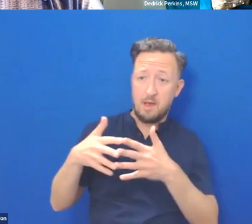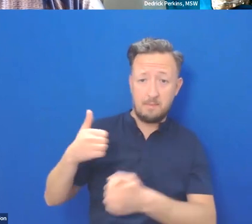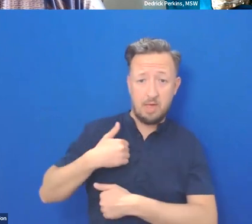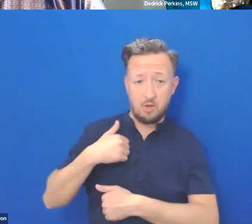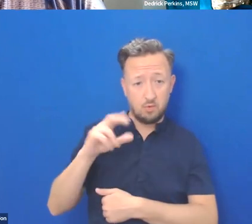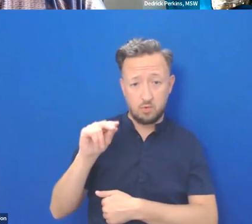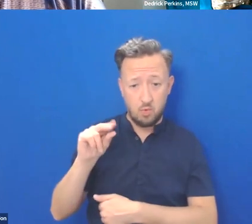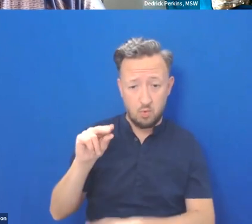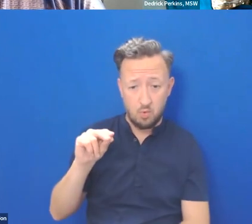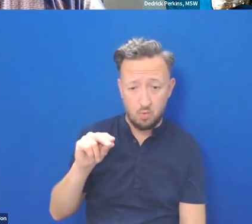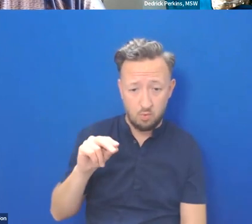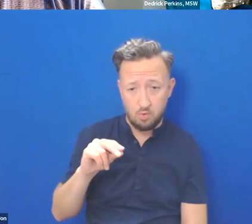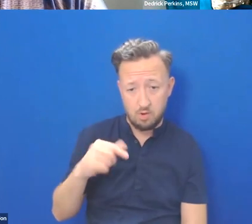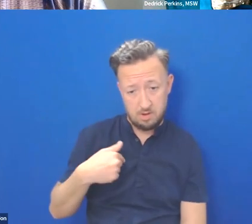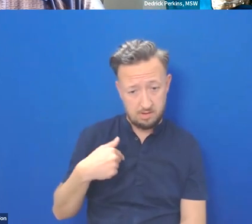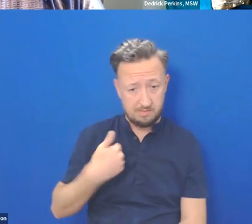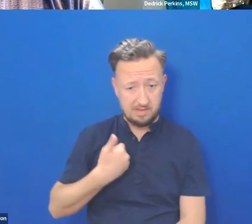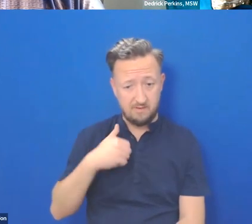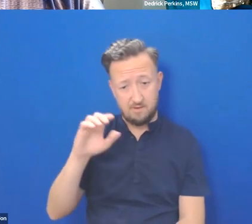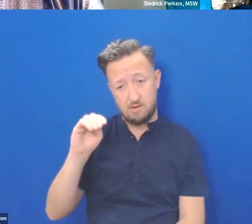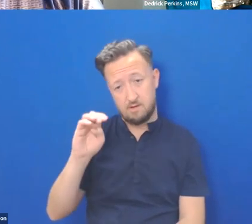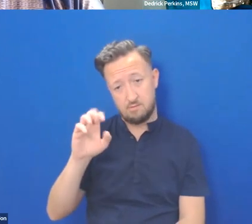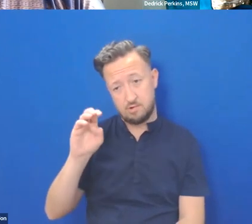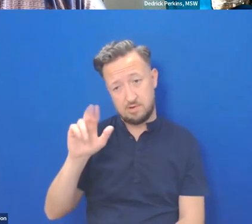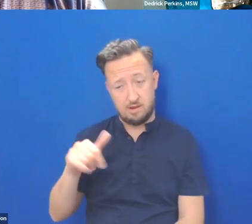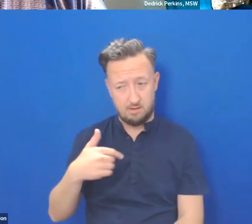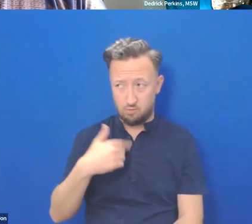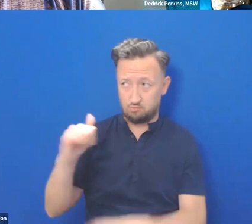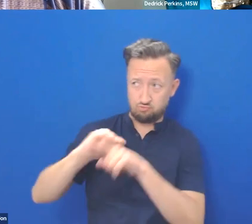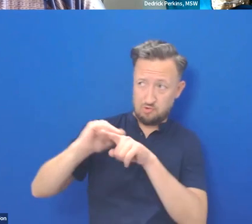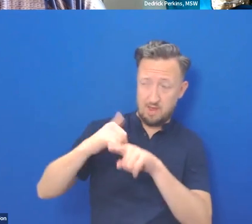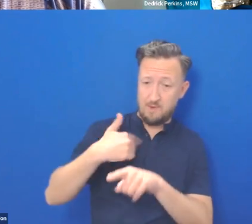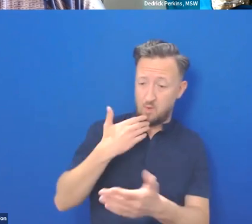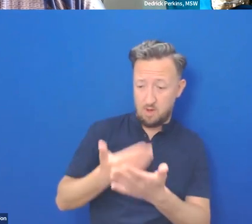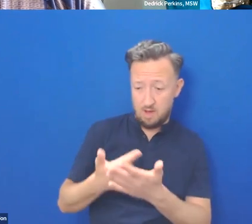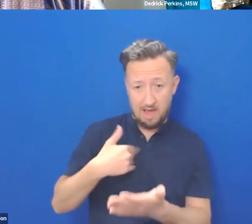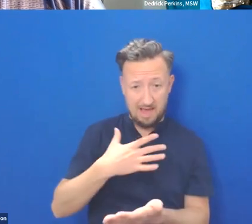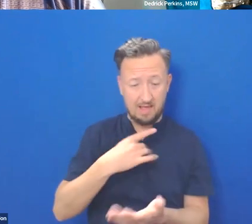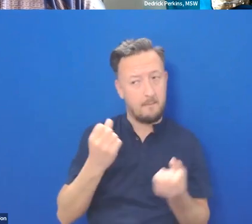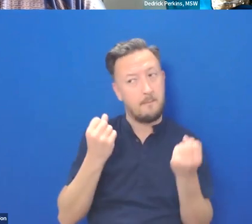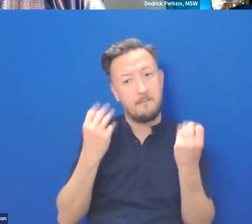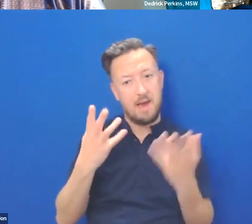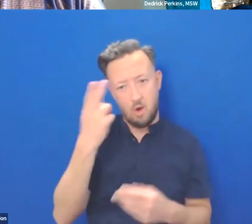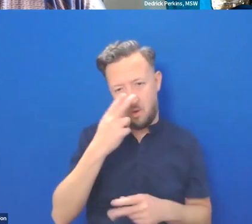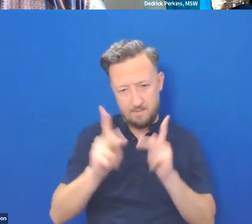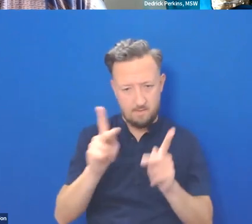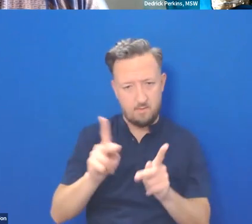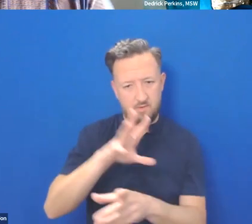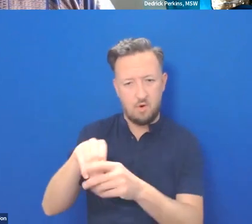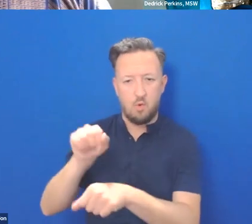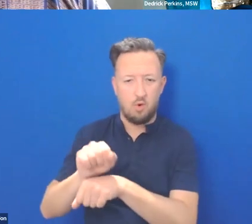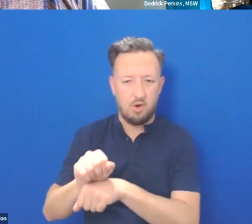was a mercenary and very well trained. So it cool. You know, I liked it. And a lot of Hawaiians serve in the military. Right.